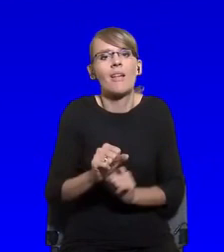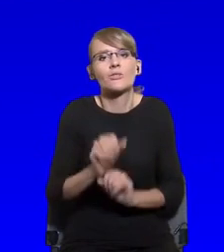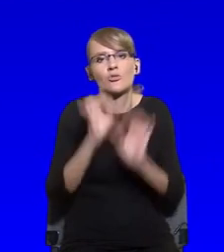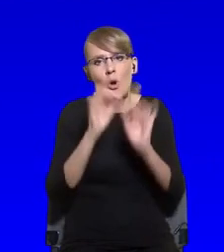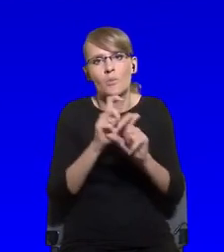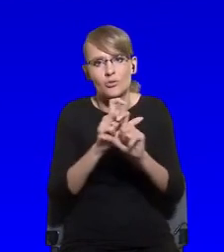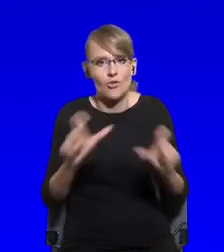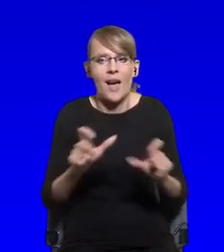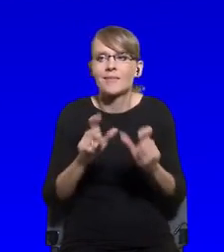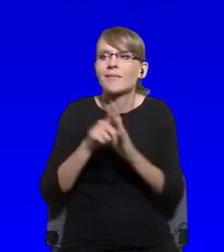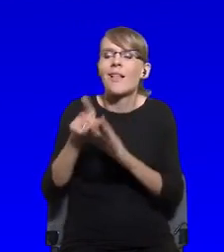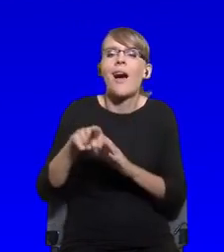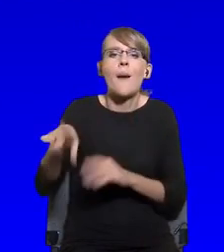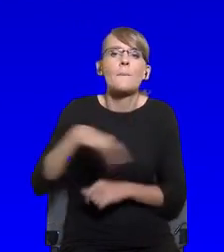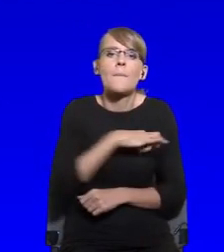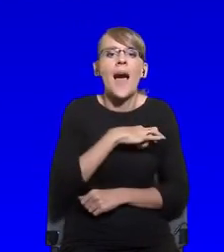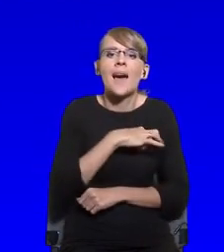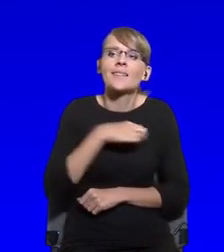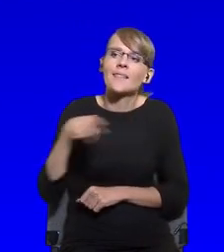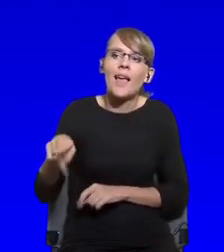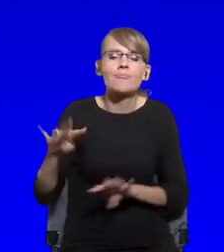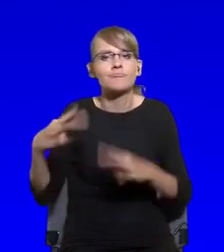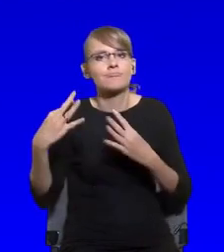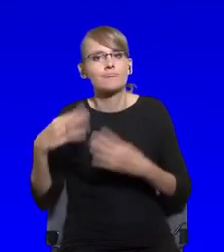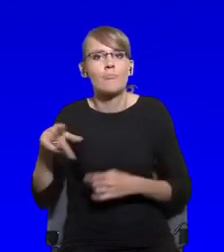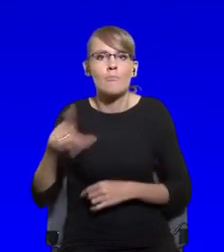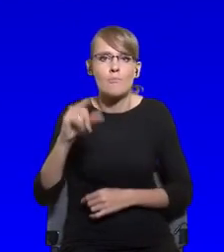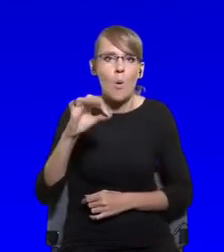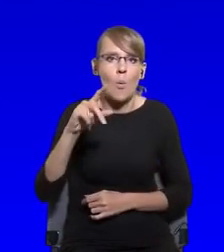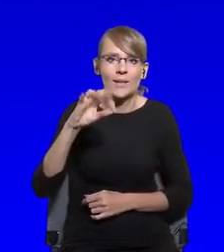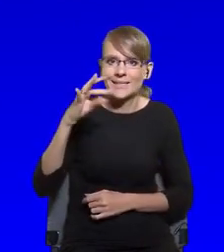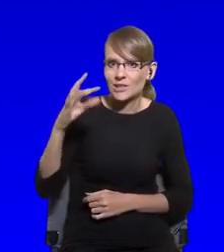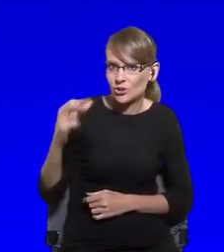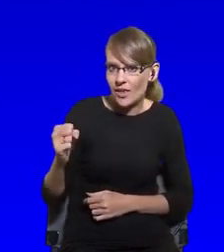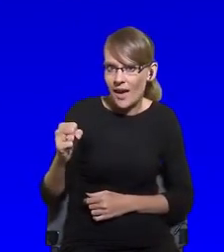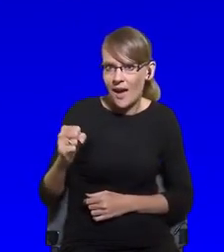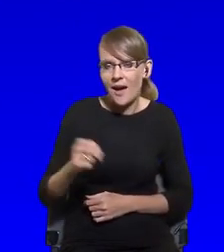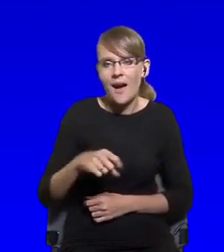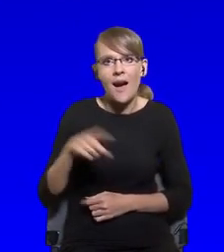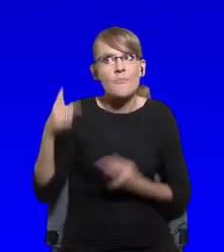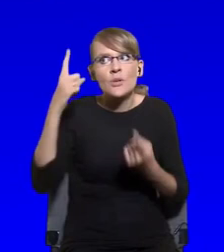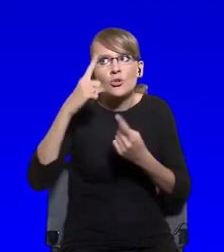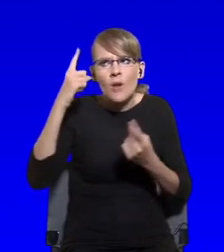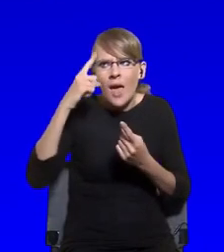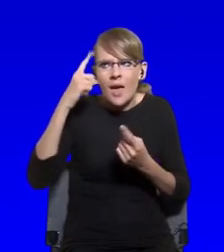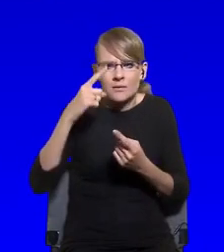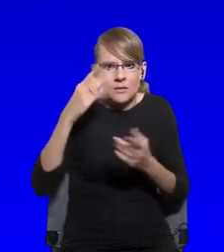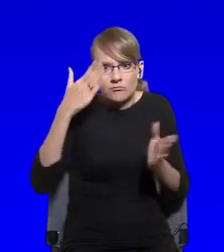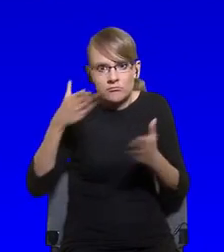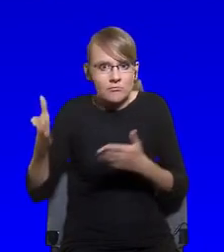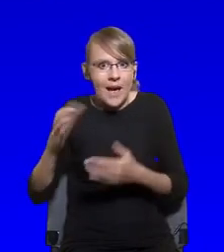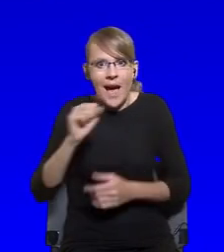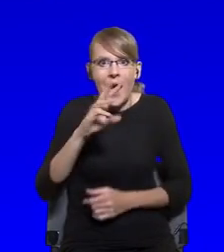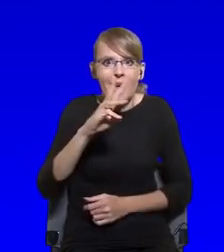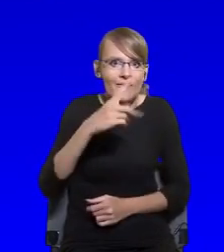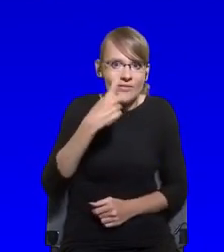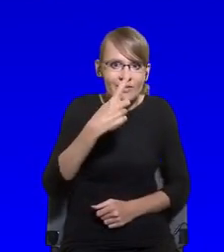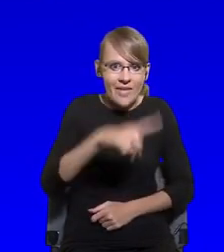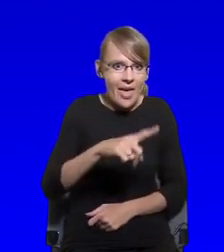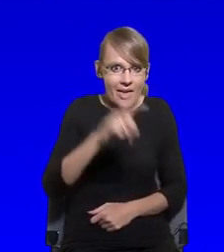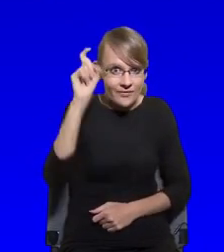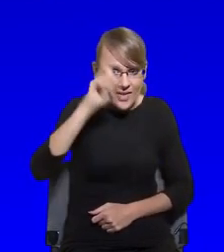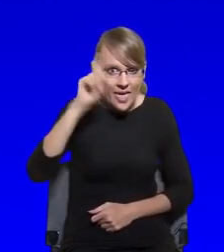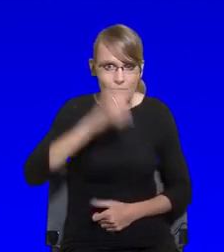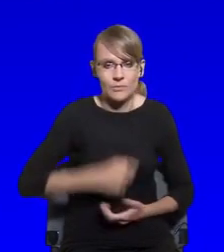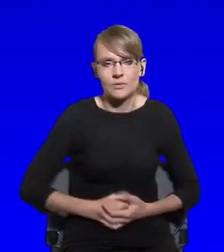And especially if we're talking about extreme parties like AFD in Germany or